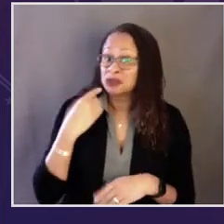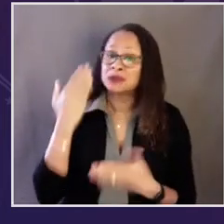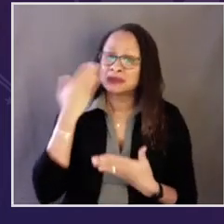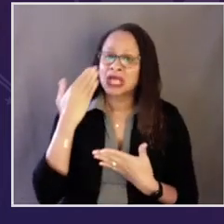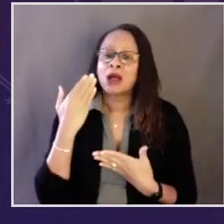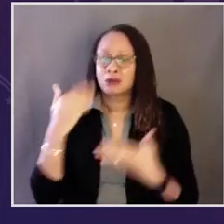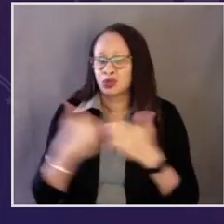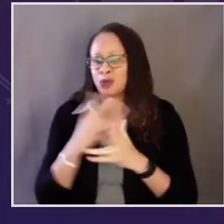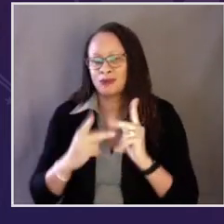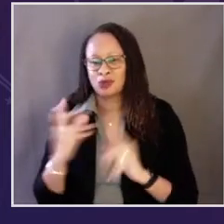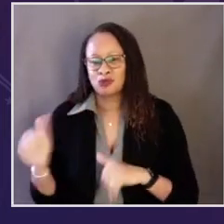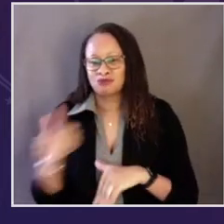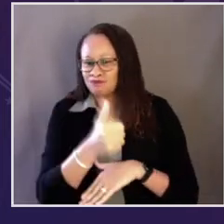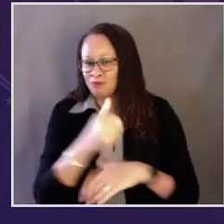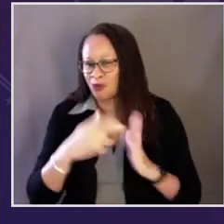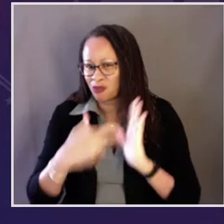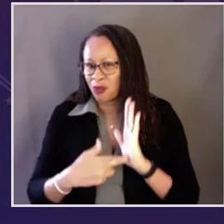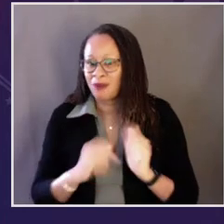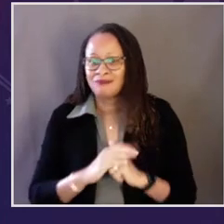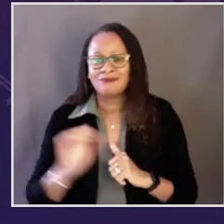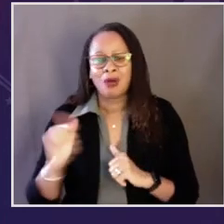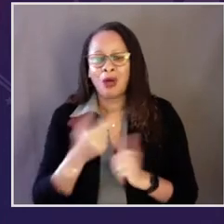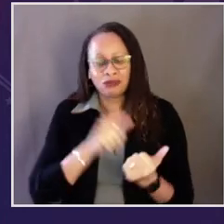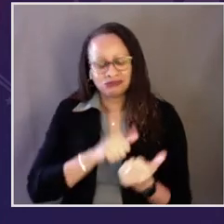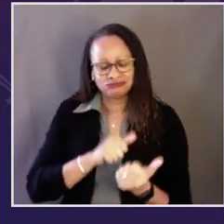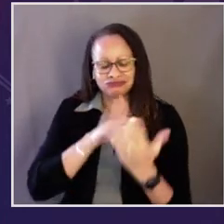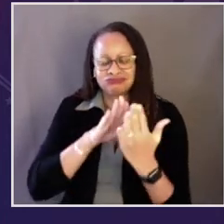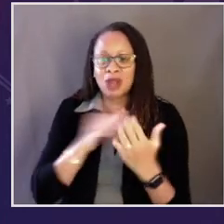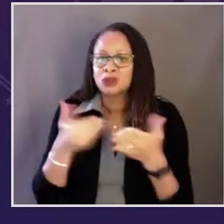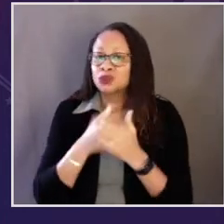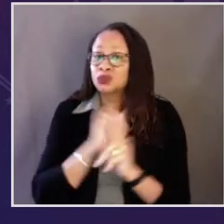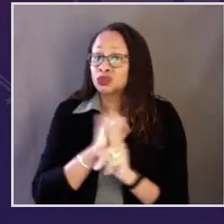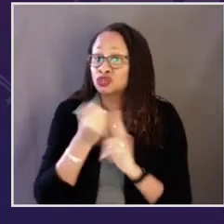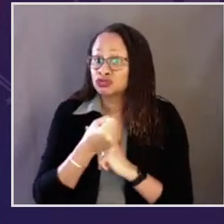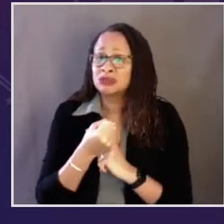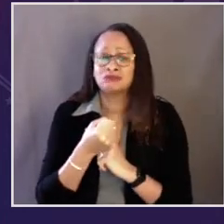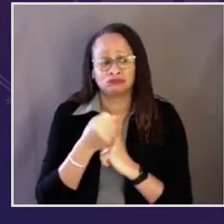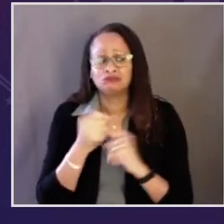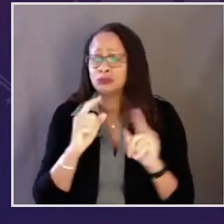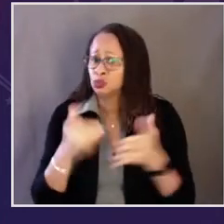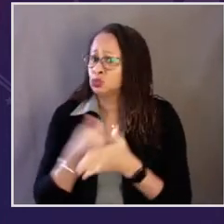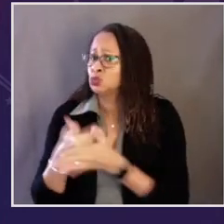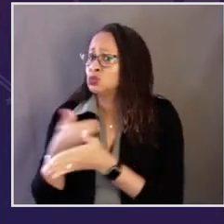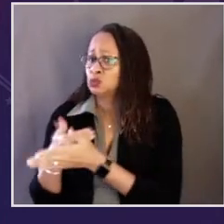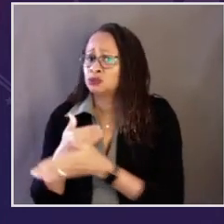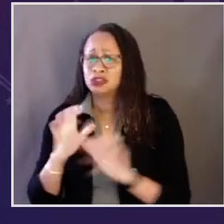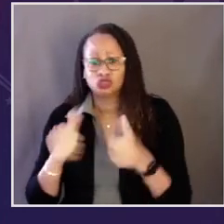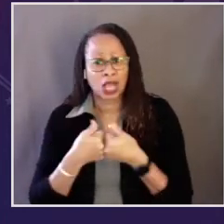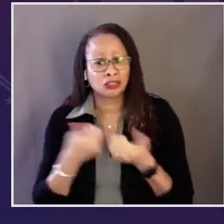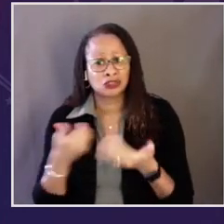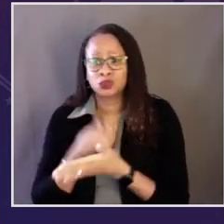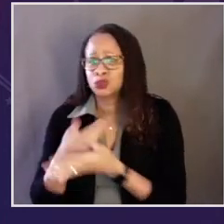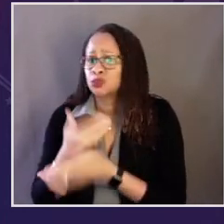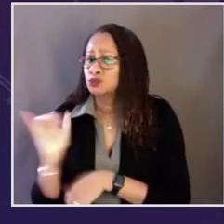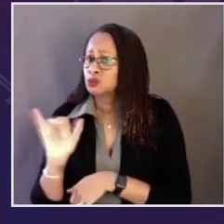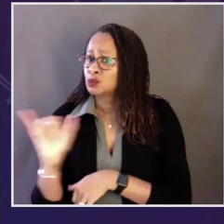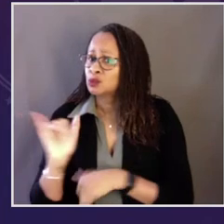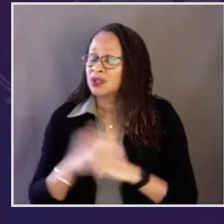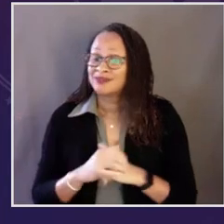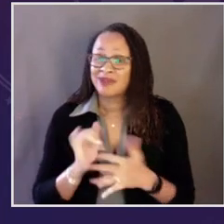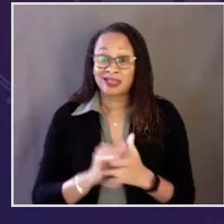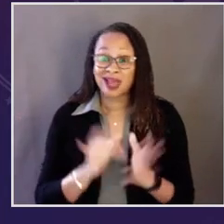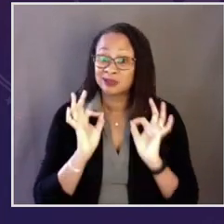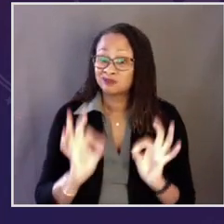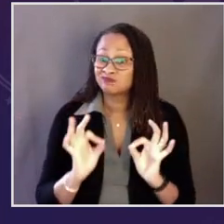Some are familiar faces. Some are new in their roles. All are facing new circumstances